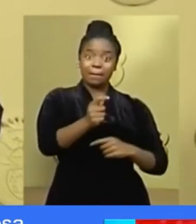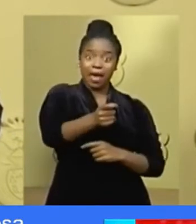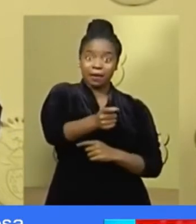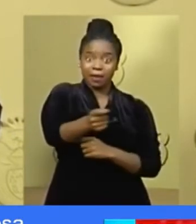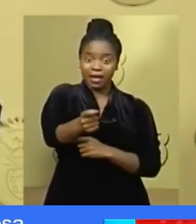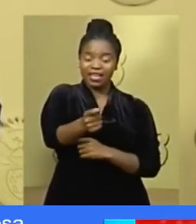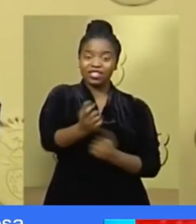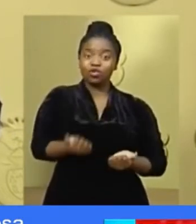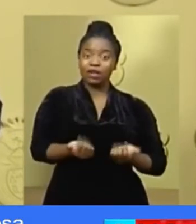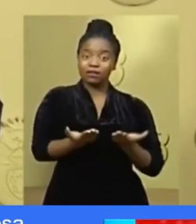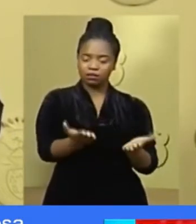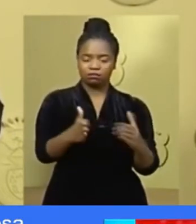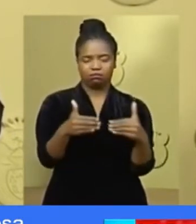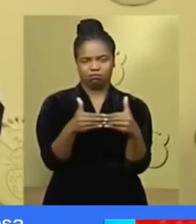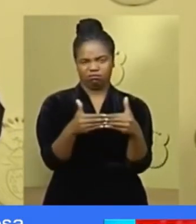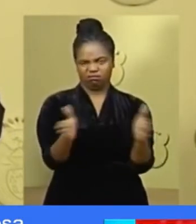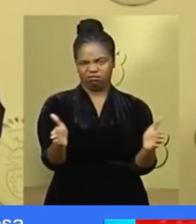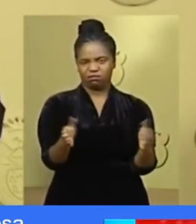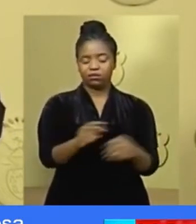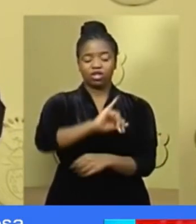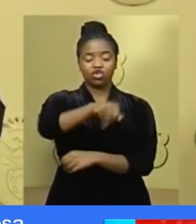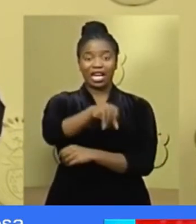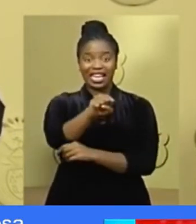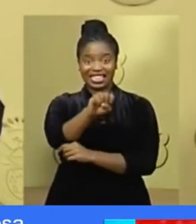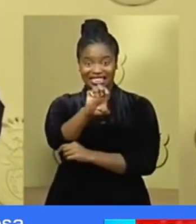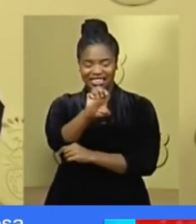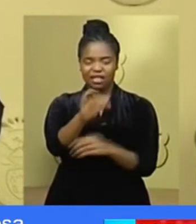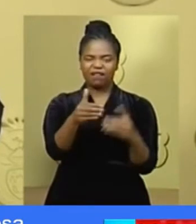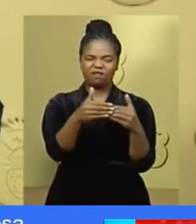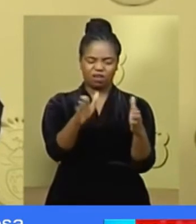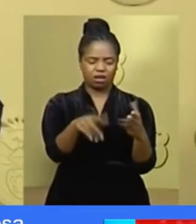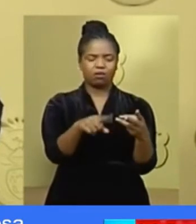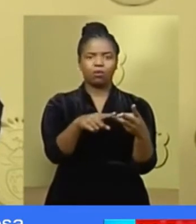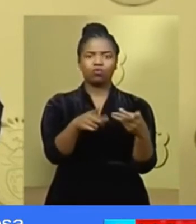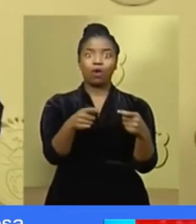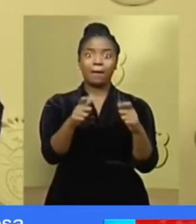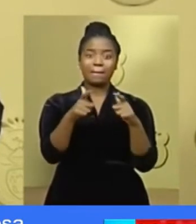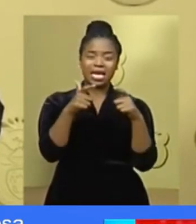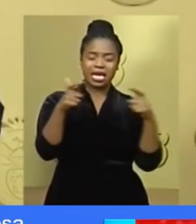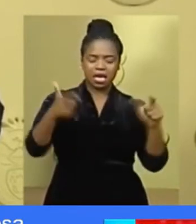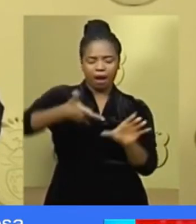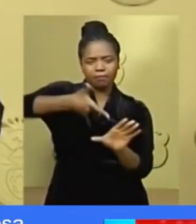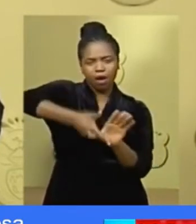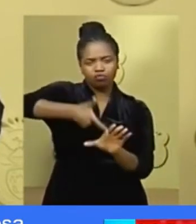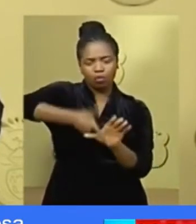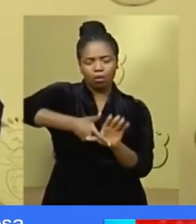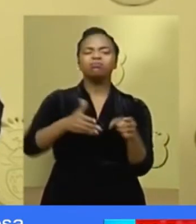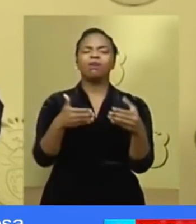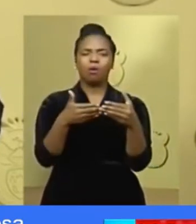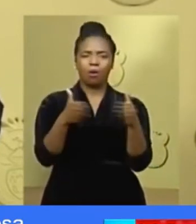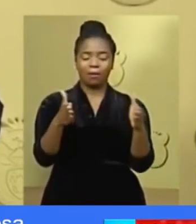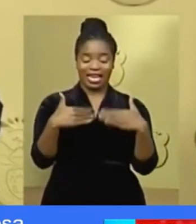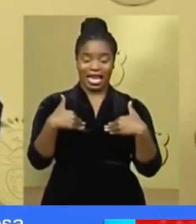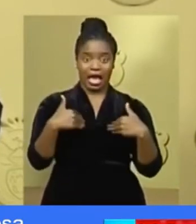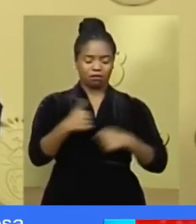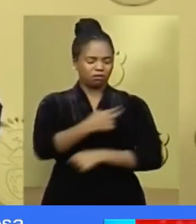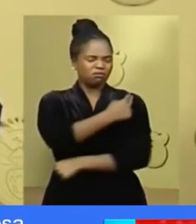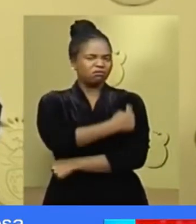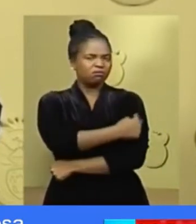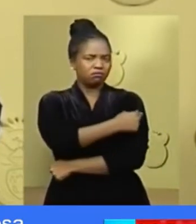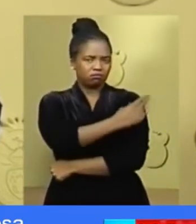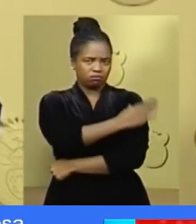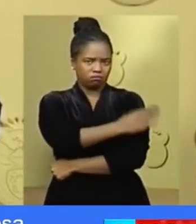services including the JSC, supermarkets, petrol stations and healthcare